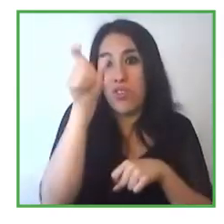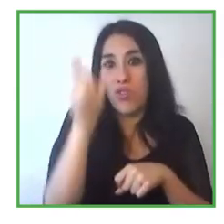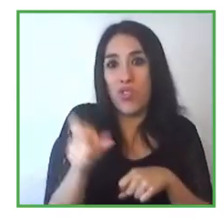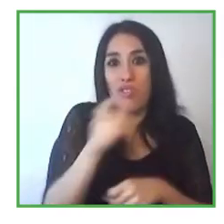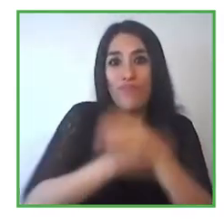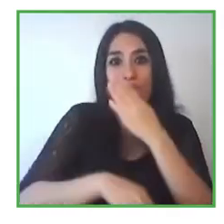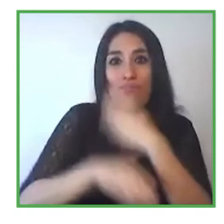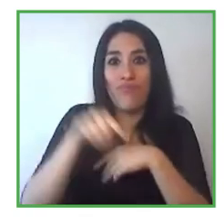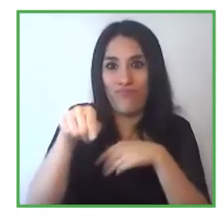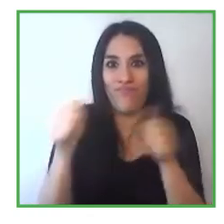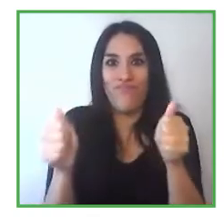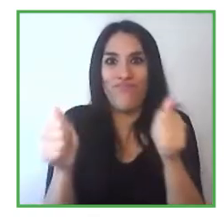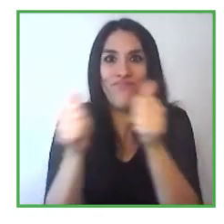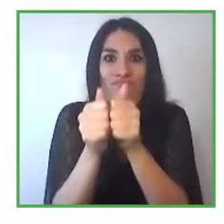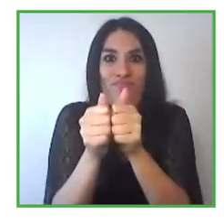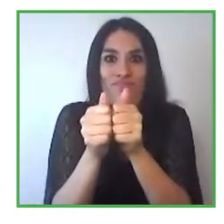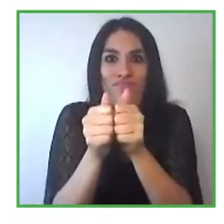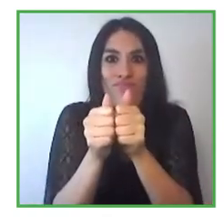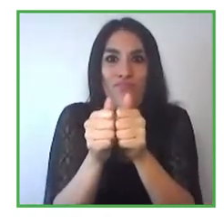believe this is inclusion